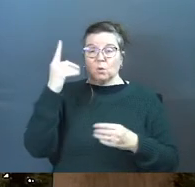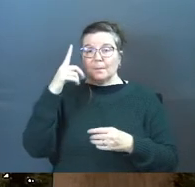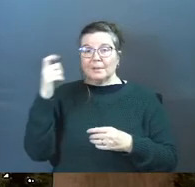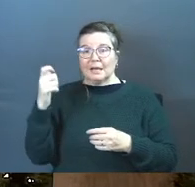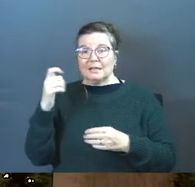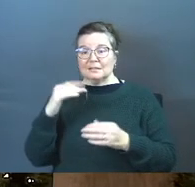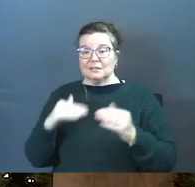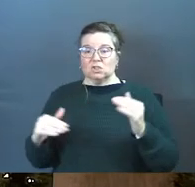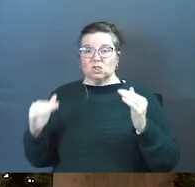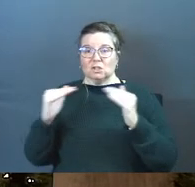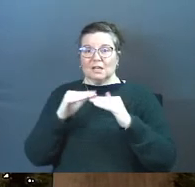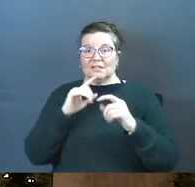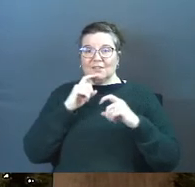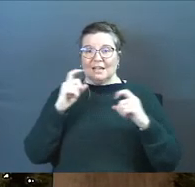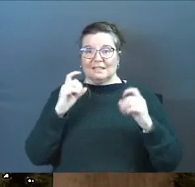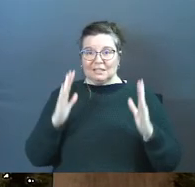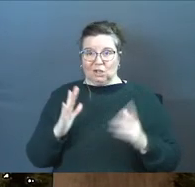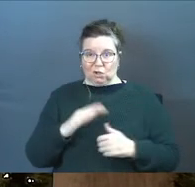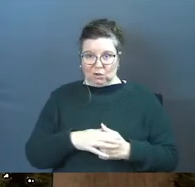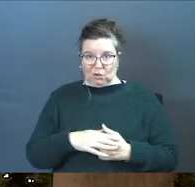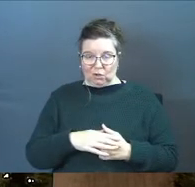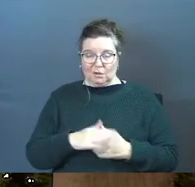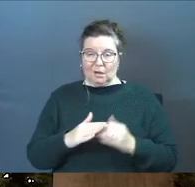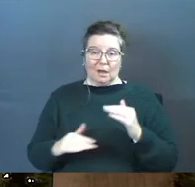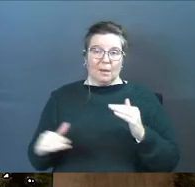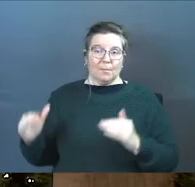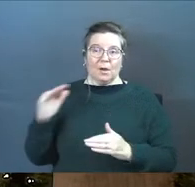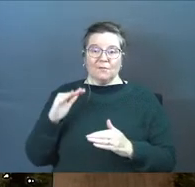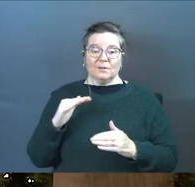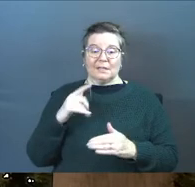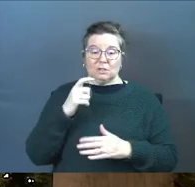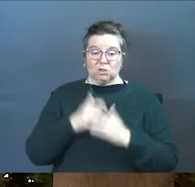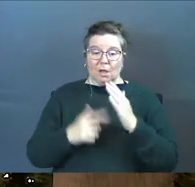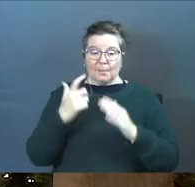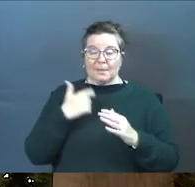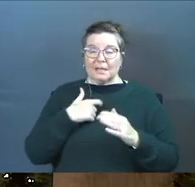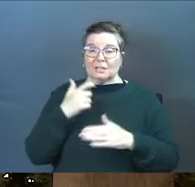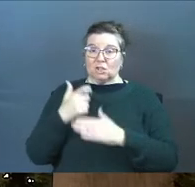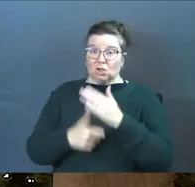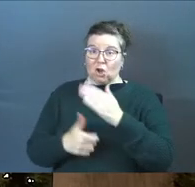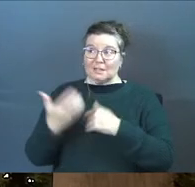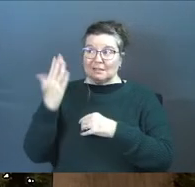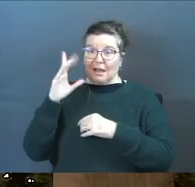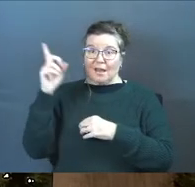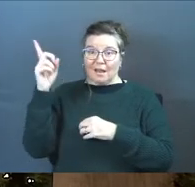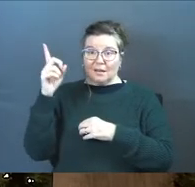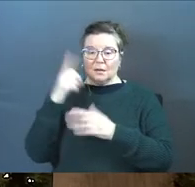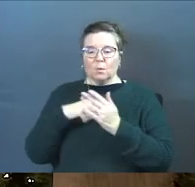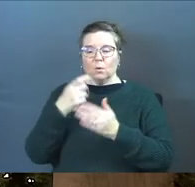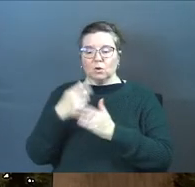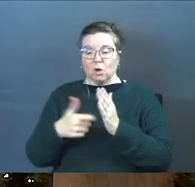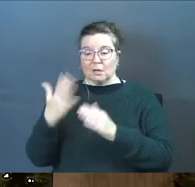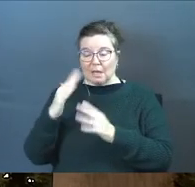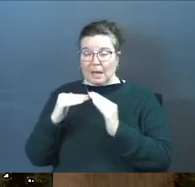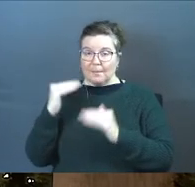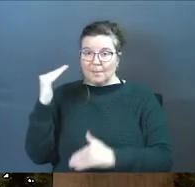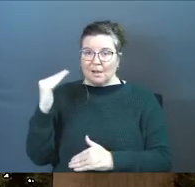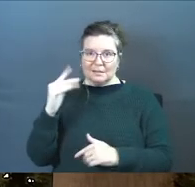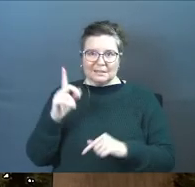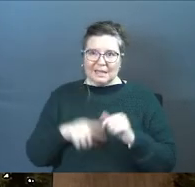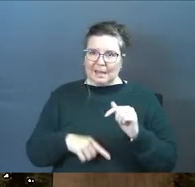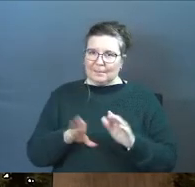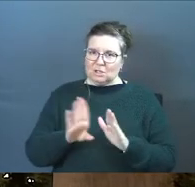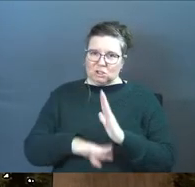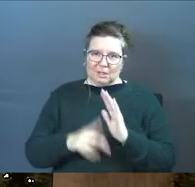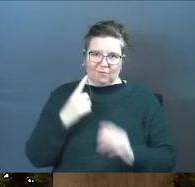it justifies the sinner. Above all, it's costly because it costs God and what has cost God much cannot